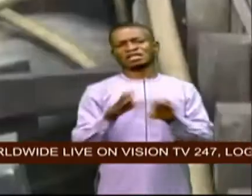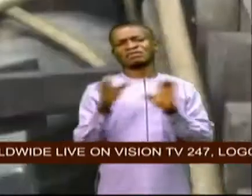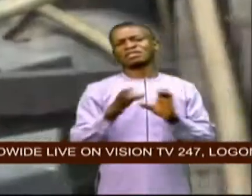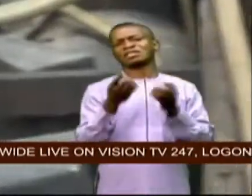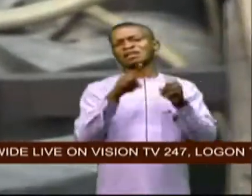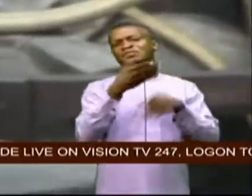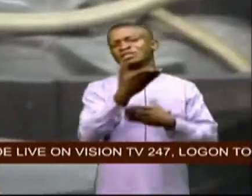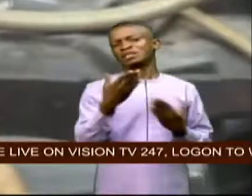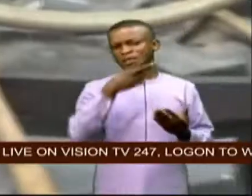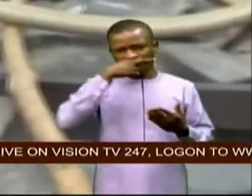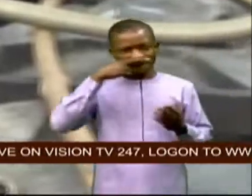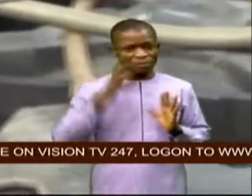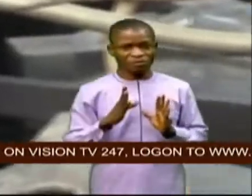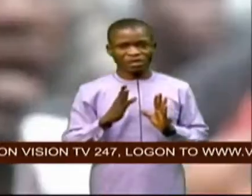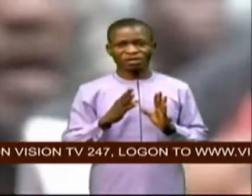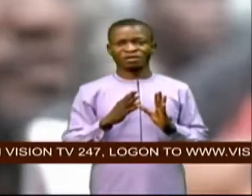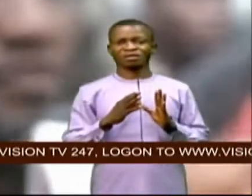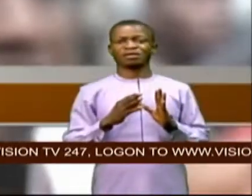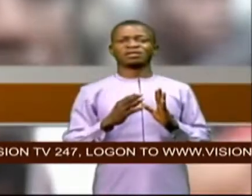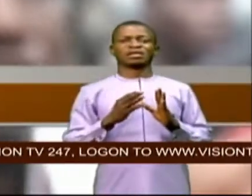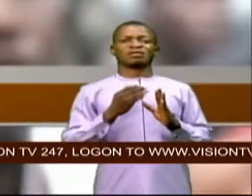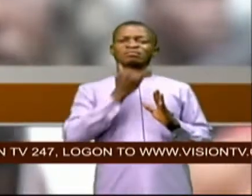their involvement in the illegal business